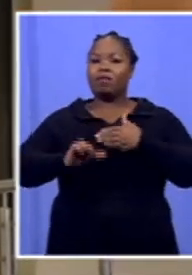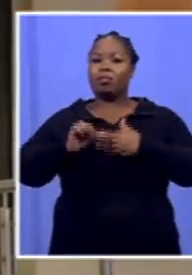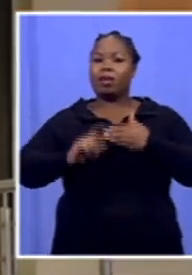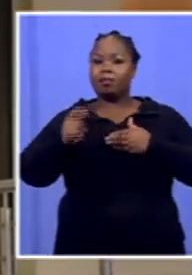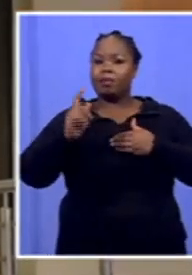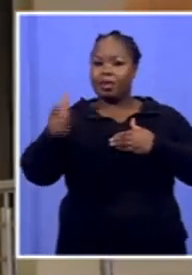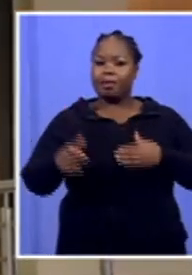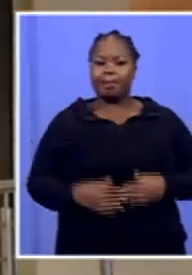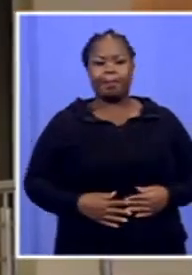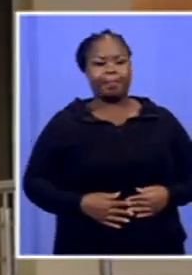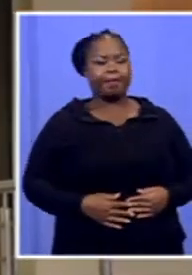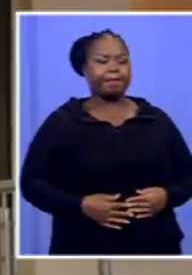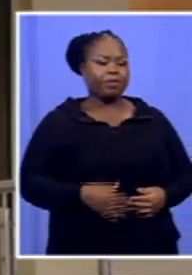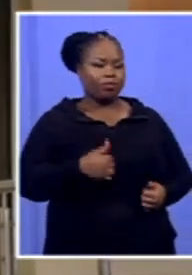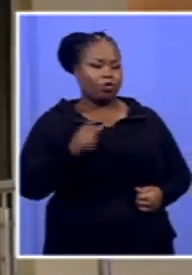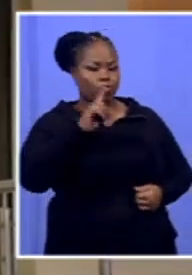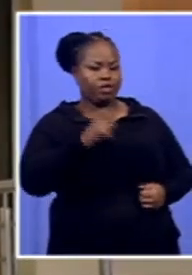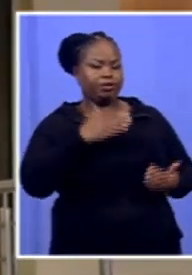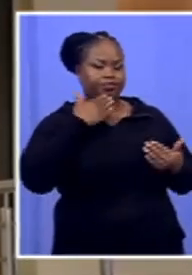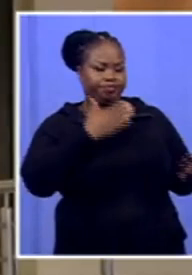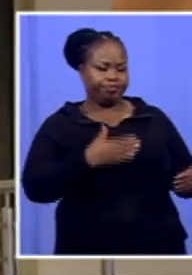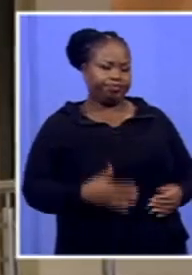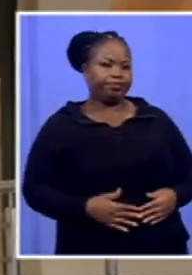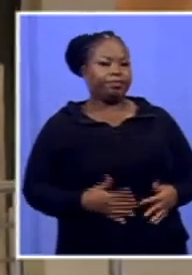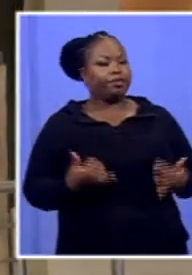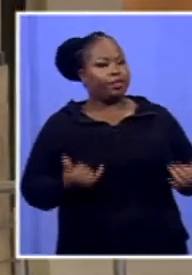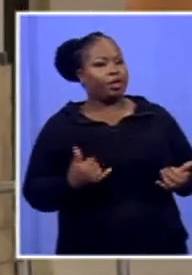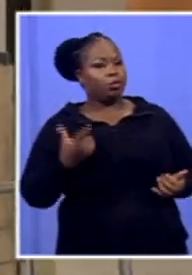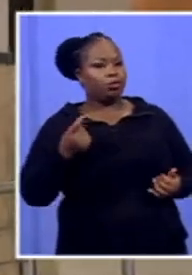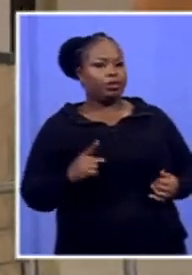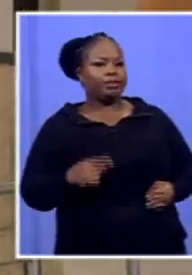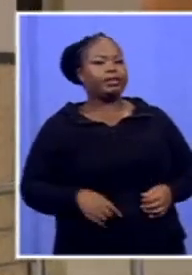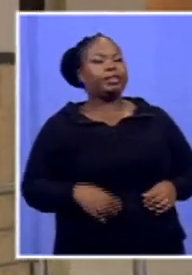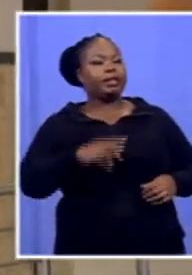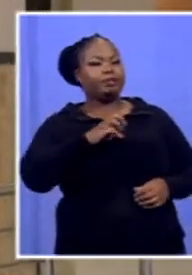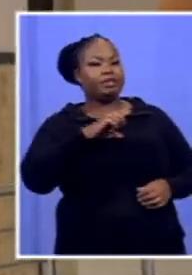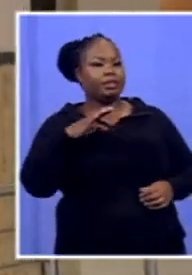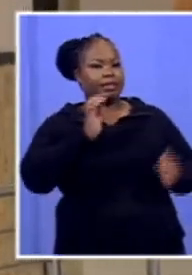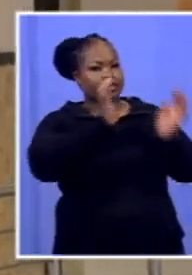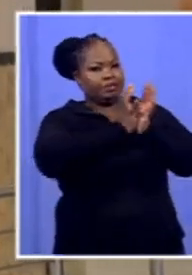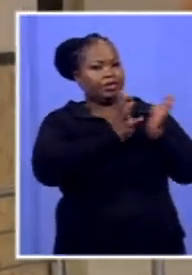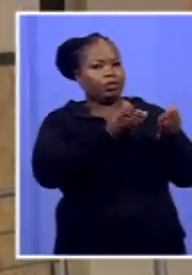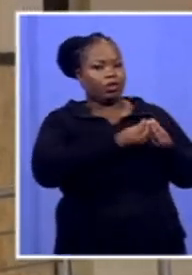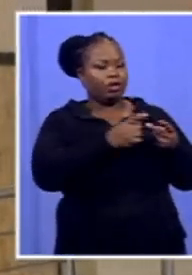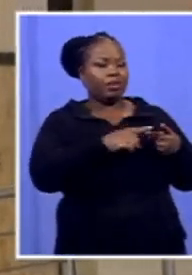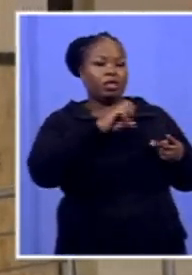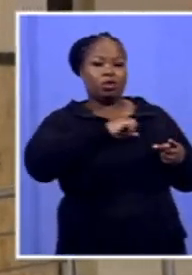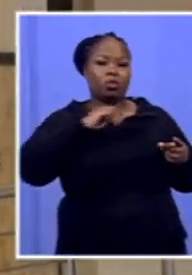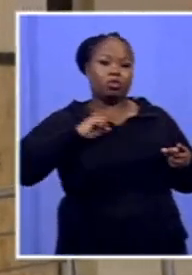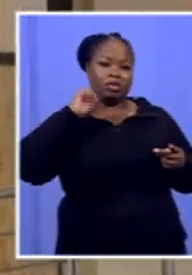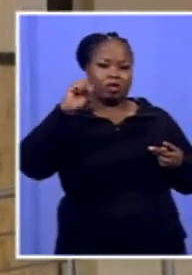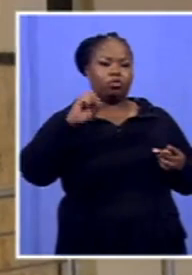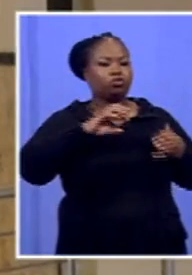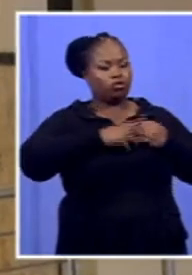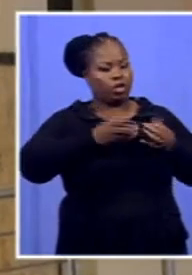Thank you very much. Good question. What we need to do now currently, we'll meet the MSC and also the COSAT so that we solve the